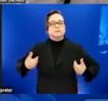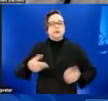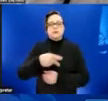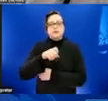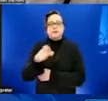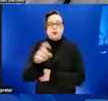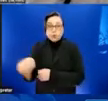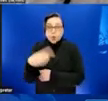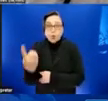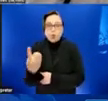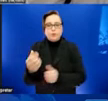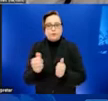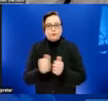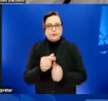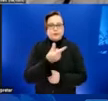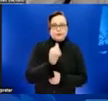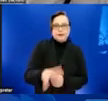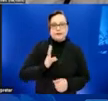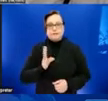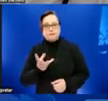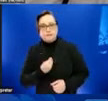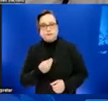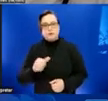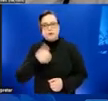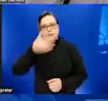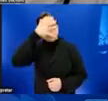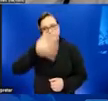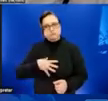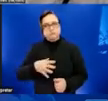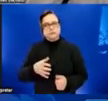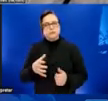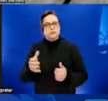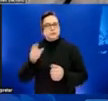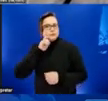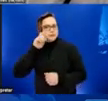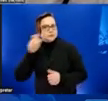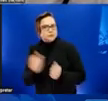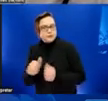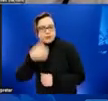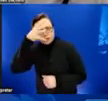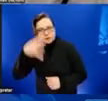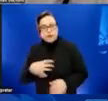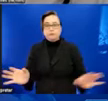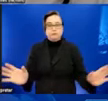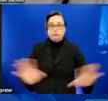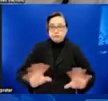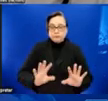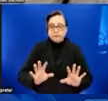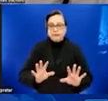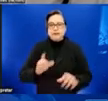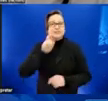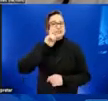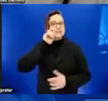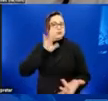occurring among gay, bisexual, and other men who have sex with men, and that sexual contact isn't the only